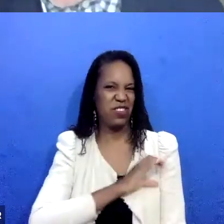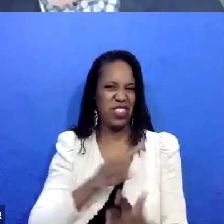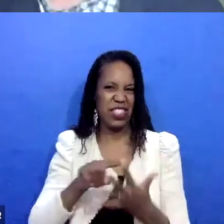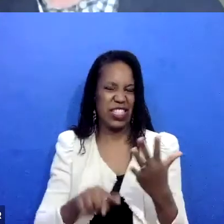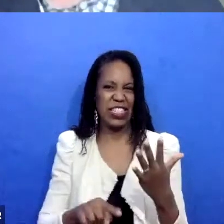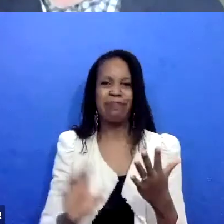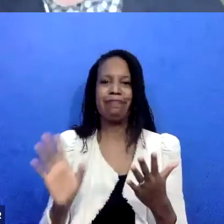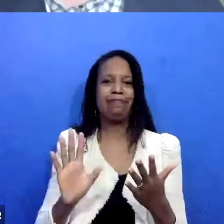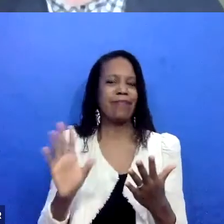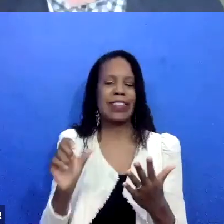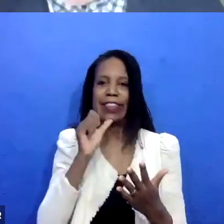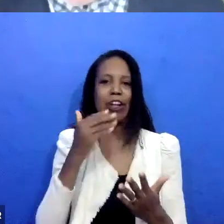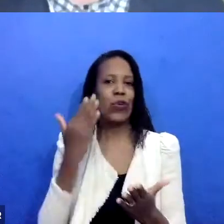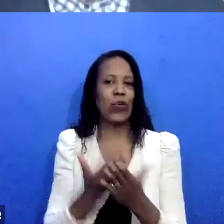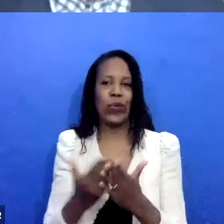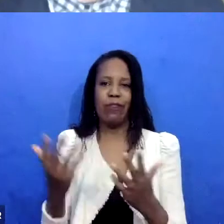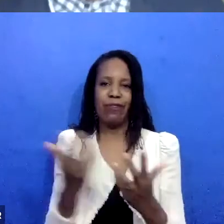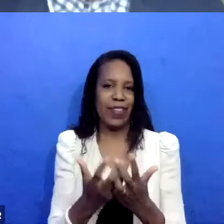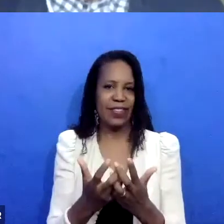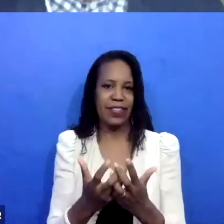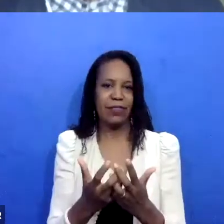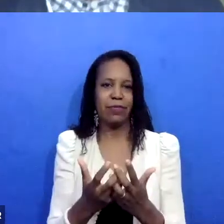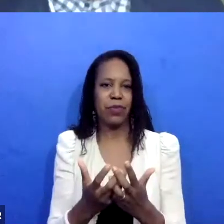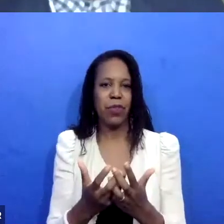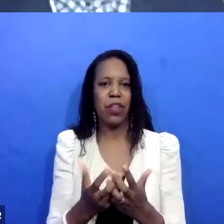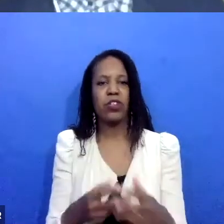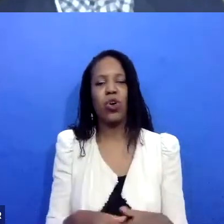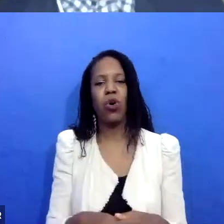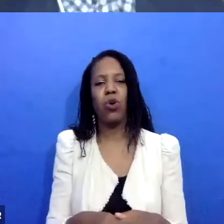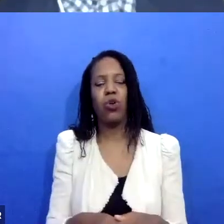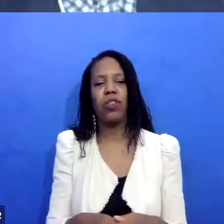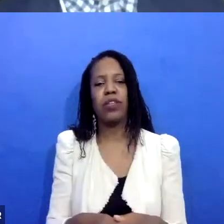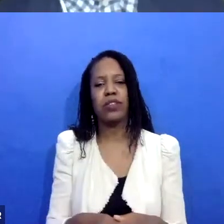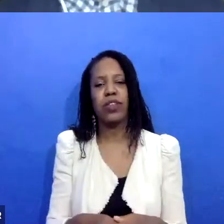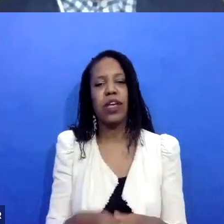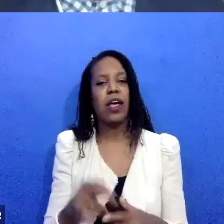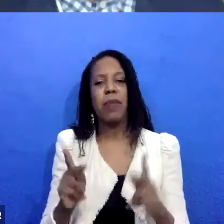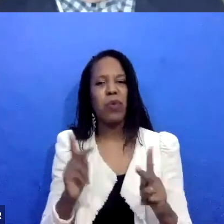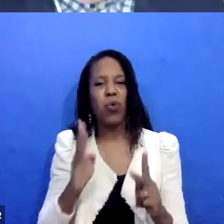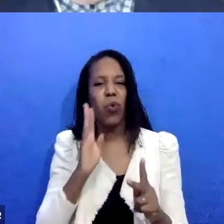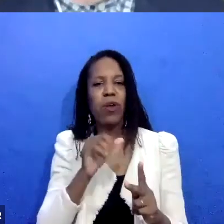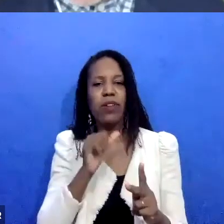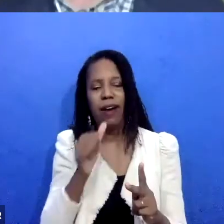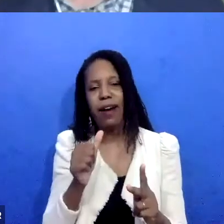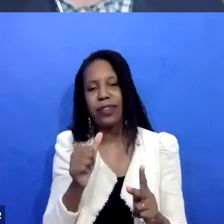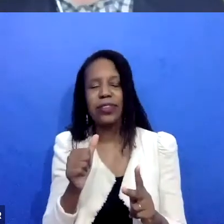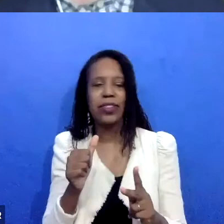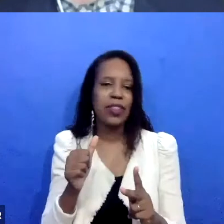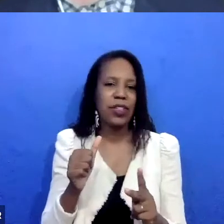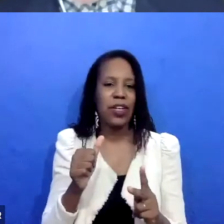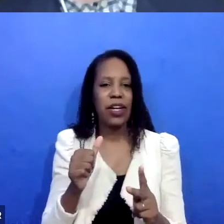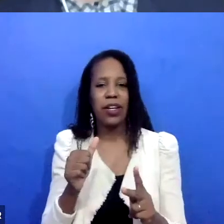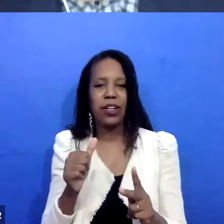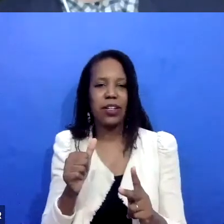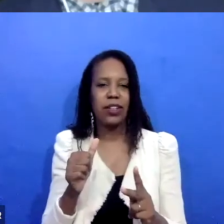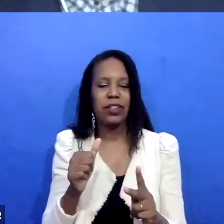that's not necessarily people who are going to do a lot of colluding with, uh, participant or who are going to, to,